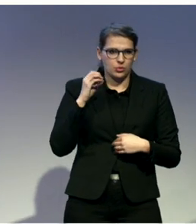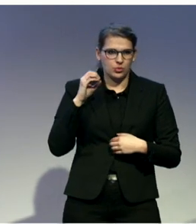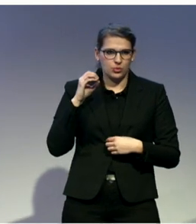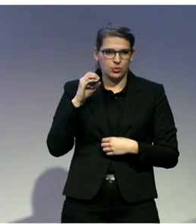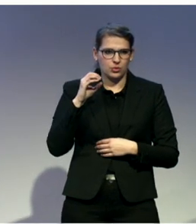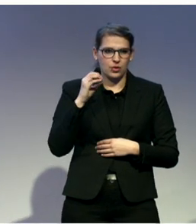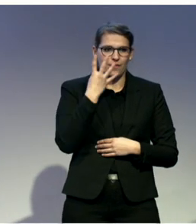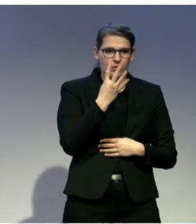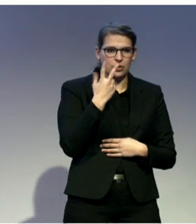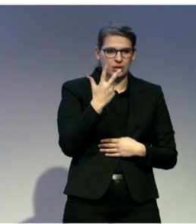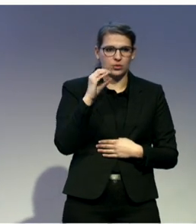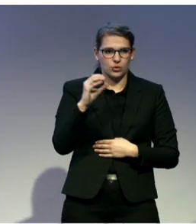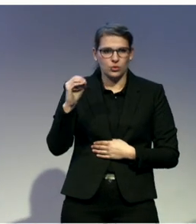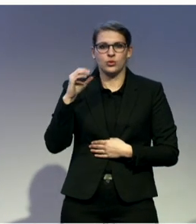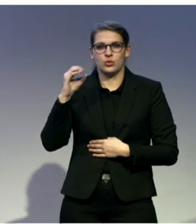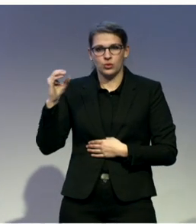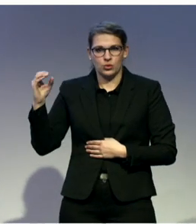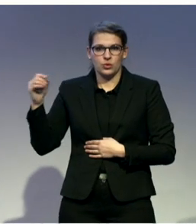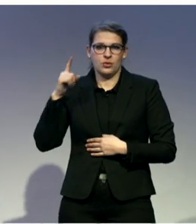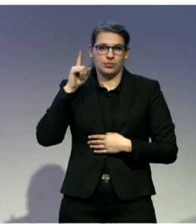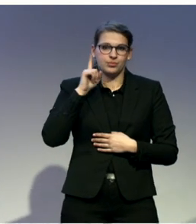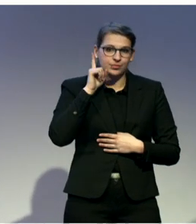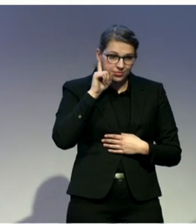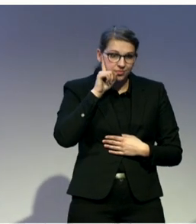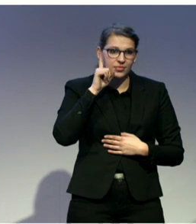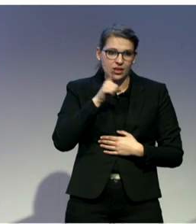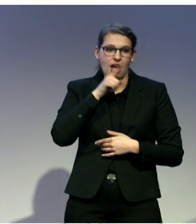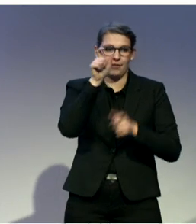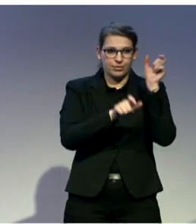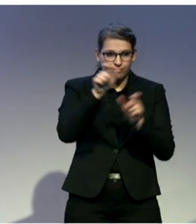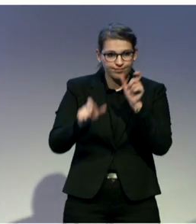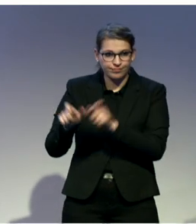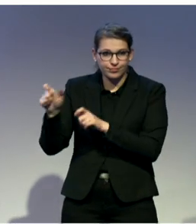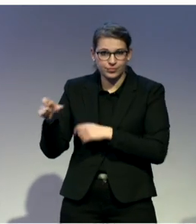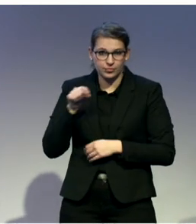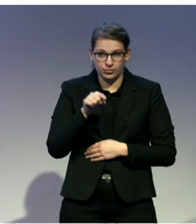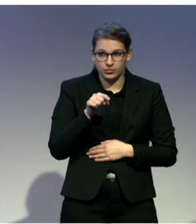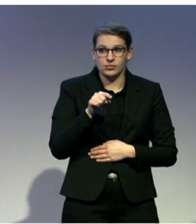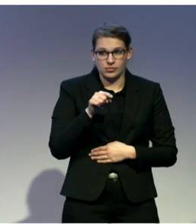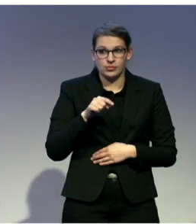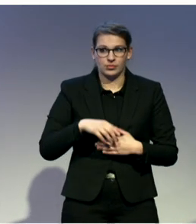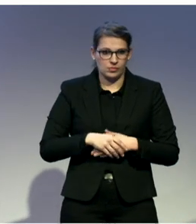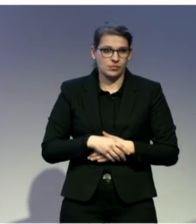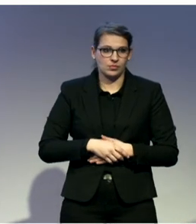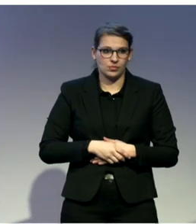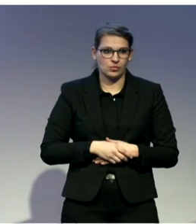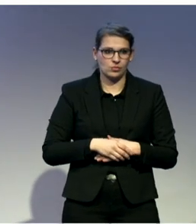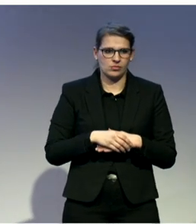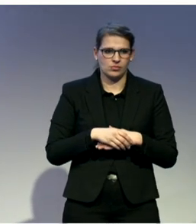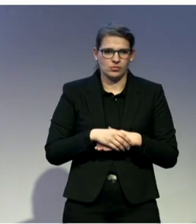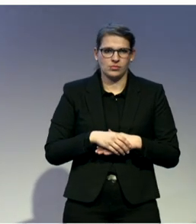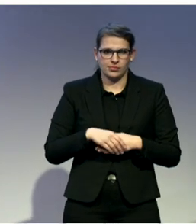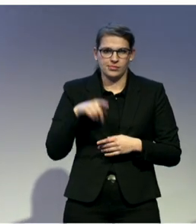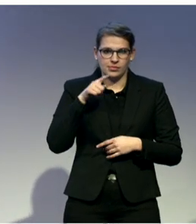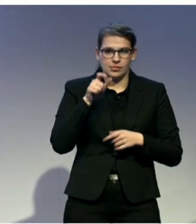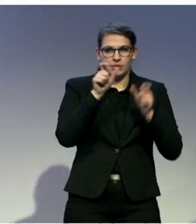million. Now, oh, sorry, those impacted by the deaf was well over 3 million in total. So in South Africa, unfortunately, we